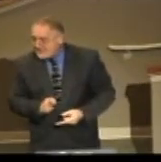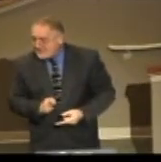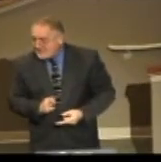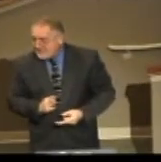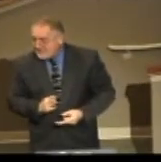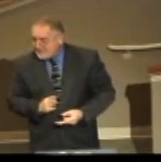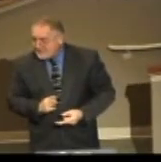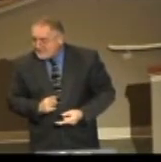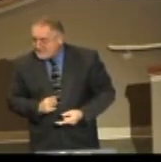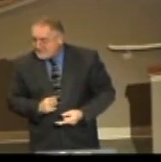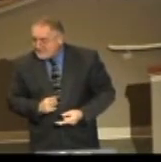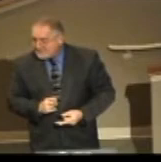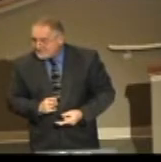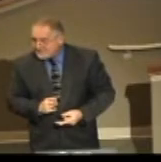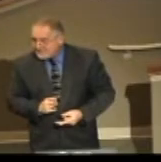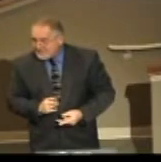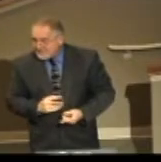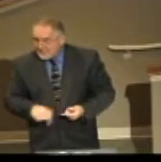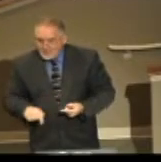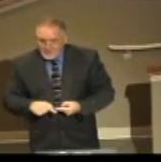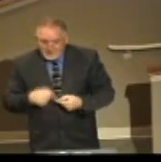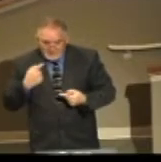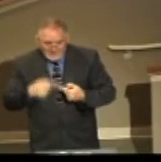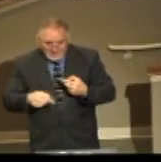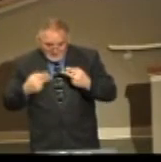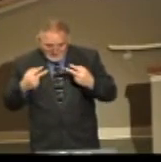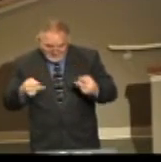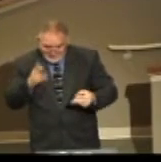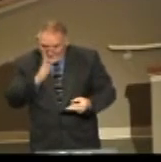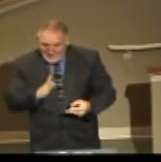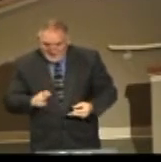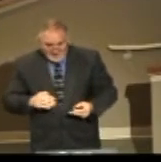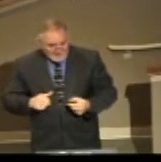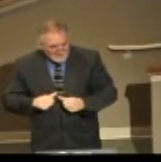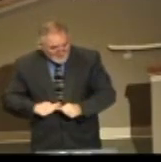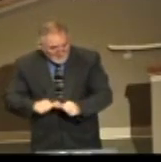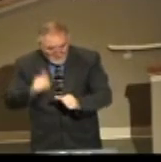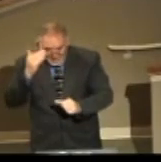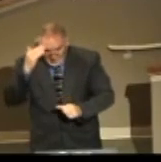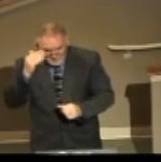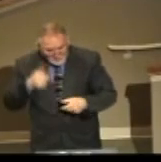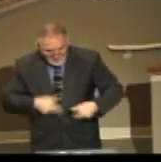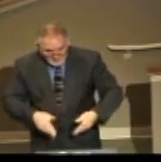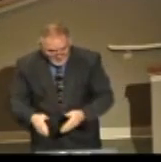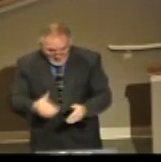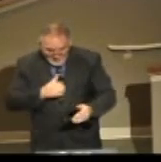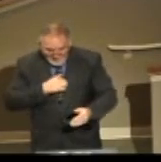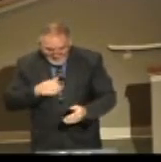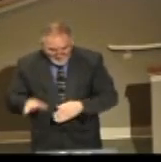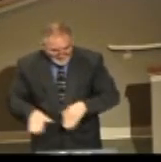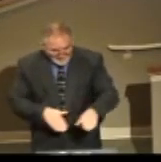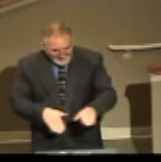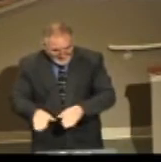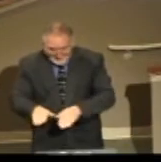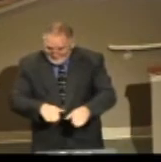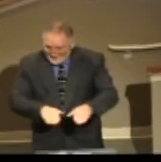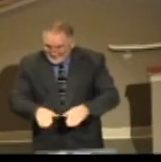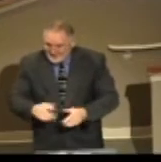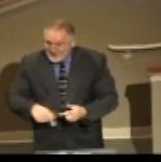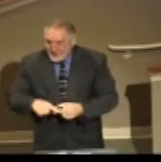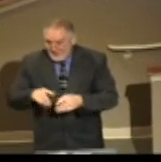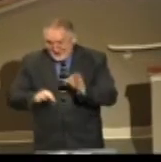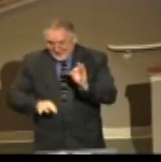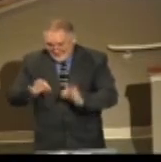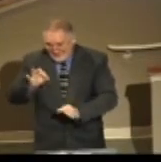when you can't see him, he knoweth the way that I take. And when he's tried me, I shall come forth as